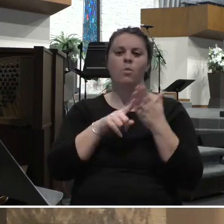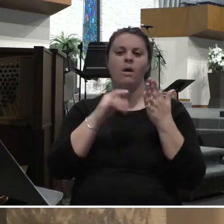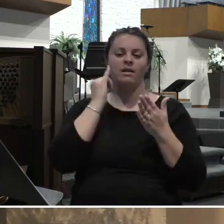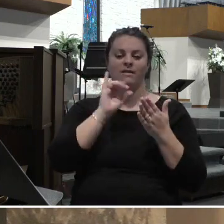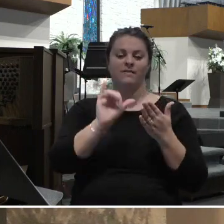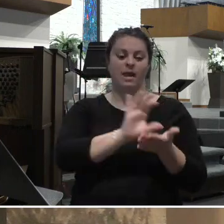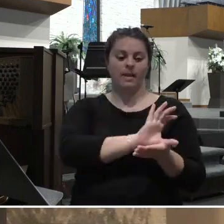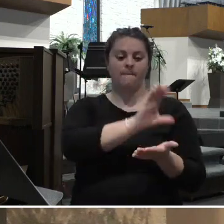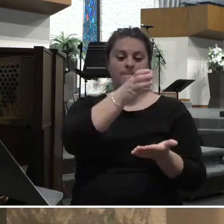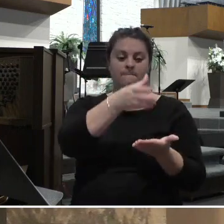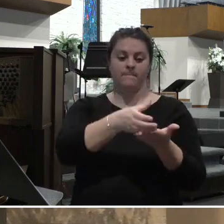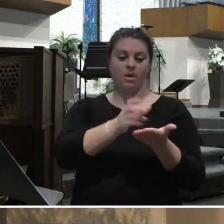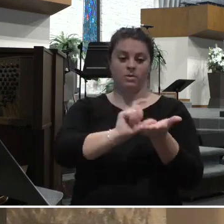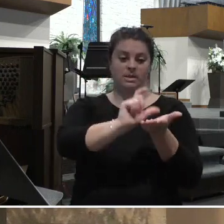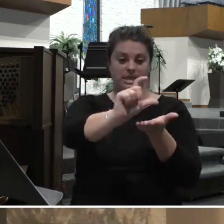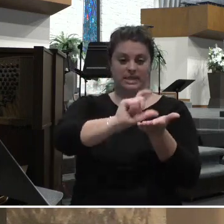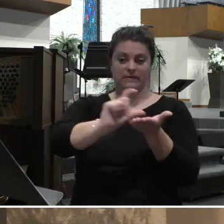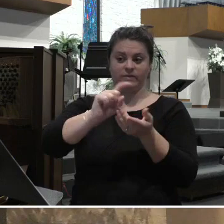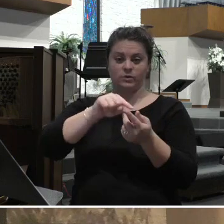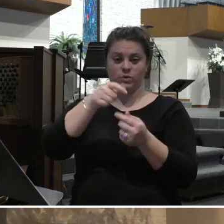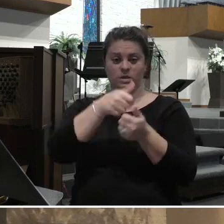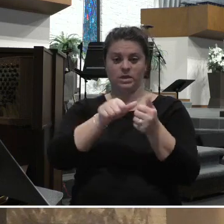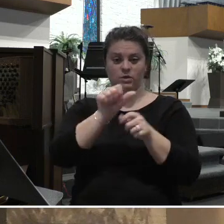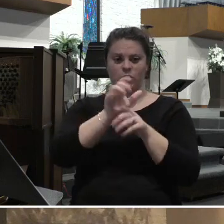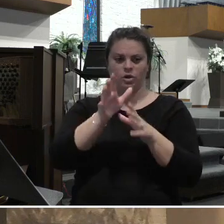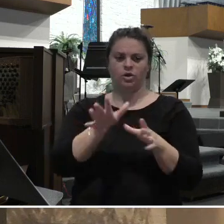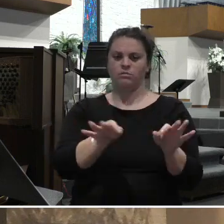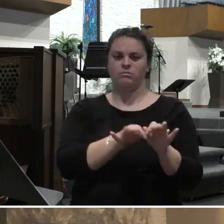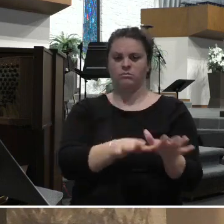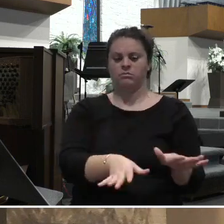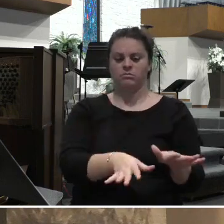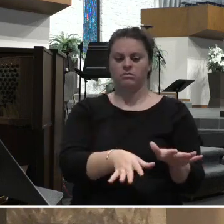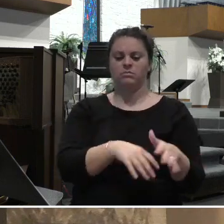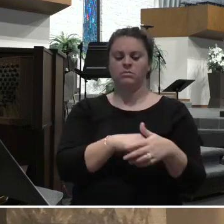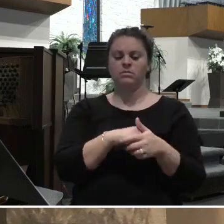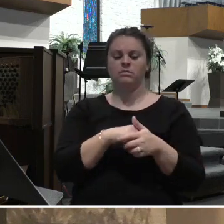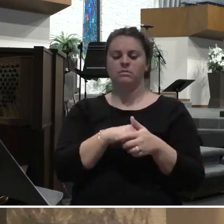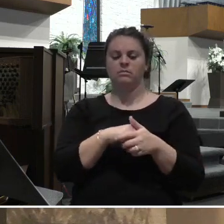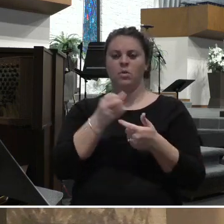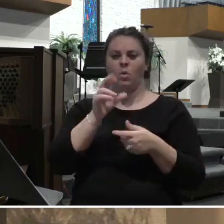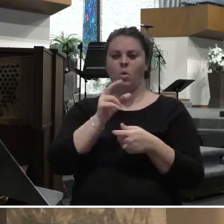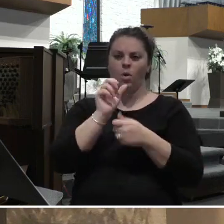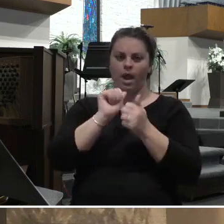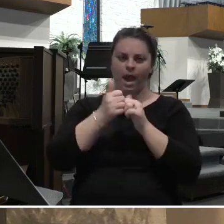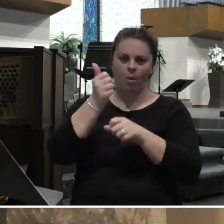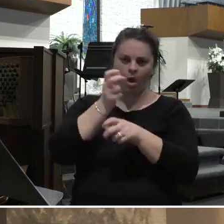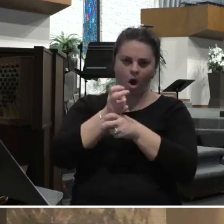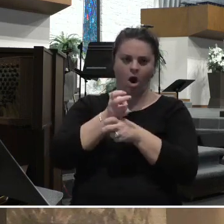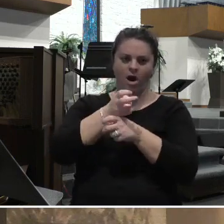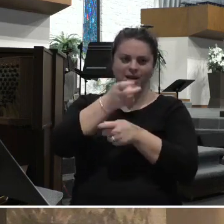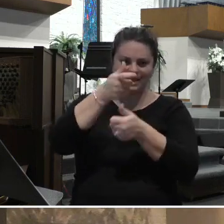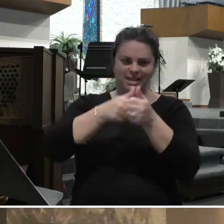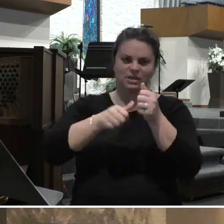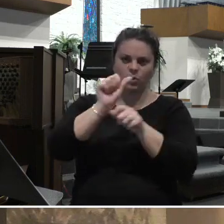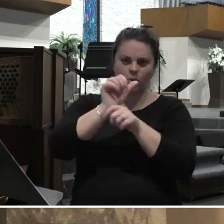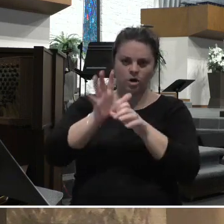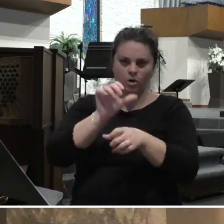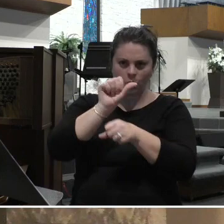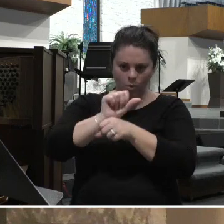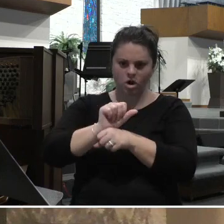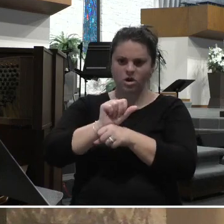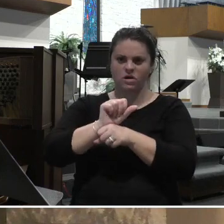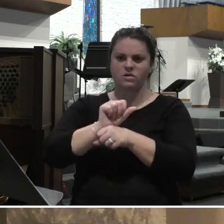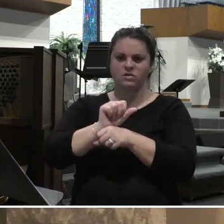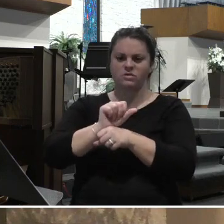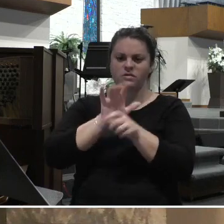Nor is it even how hard each worker worked. But the intent and the purpose of